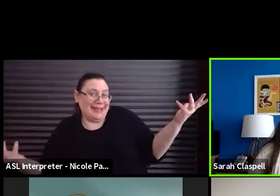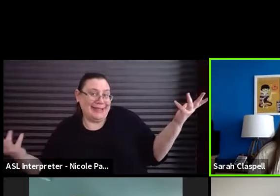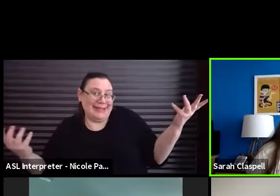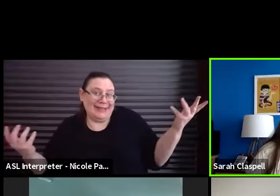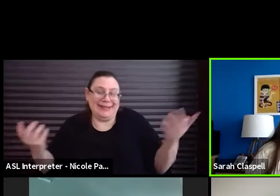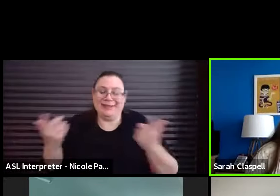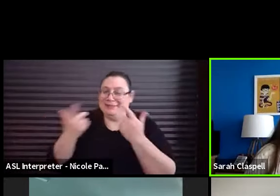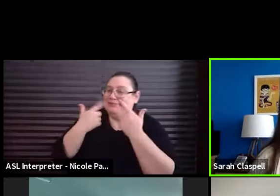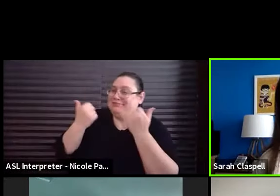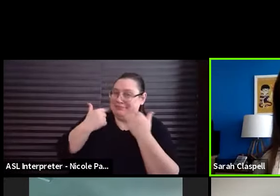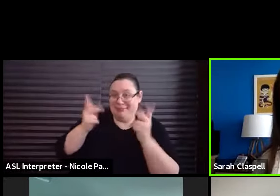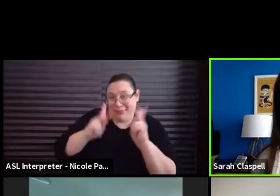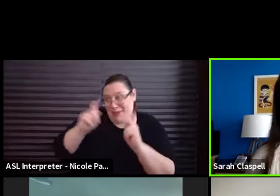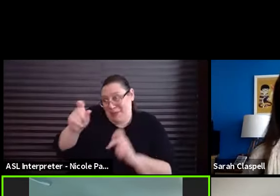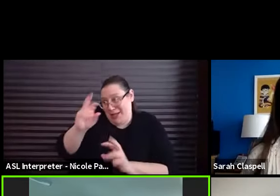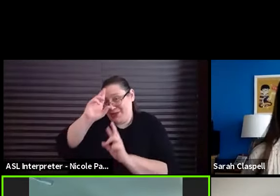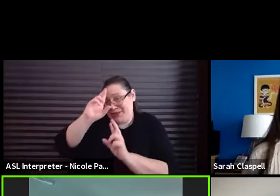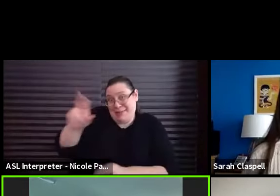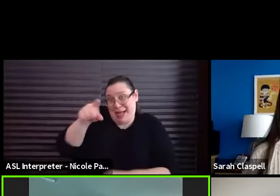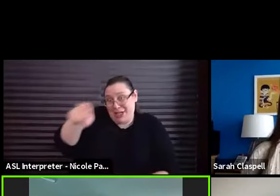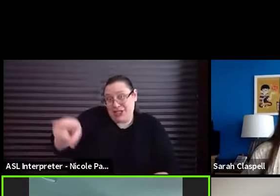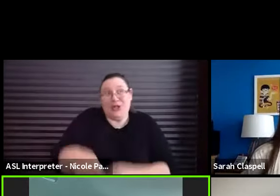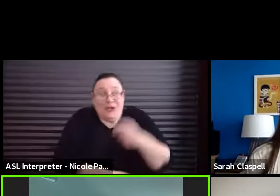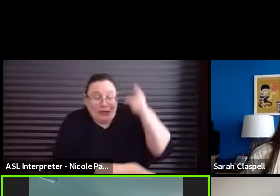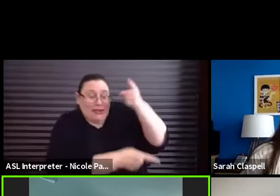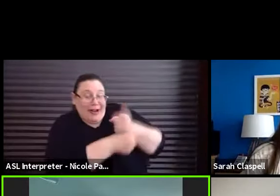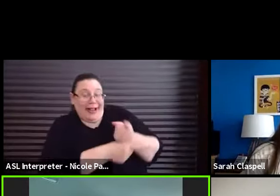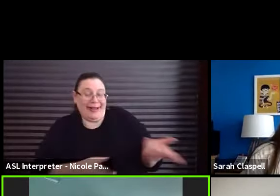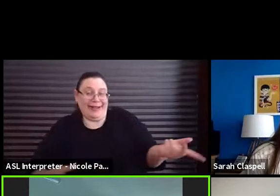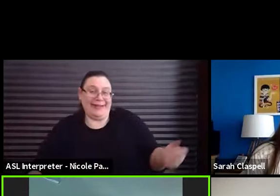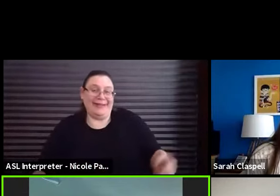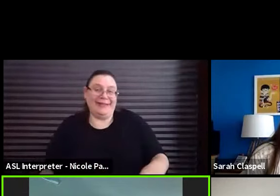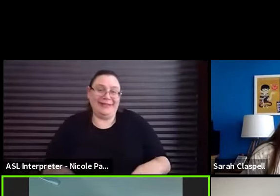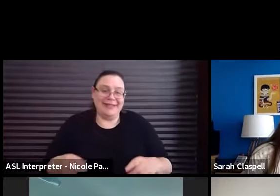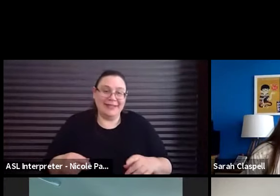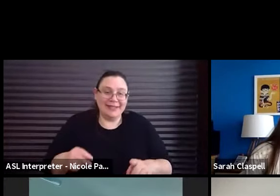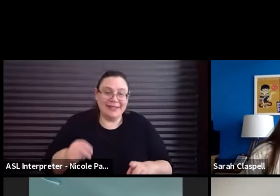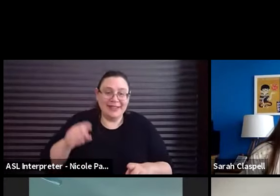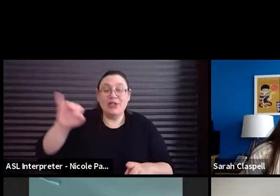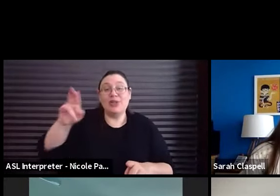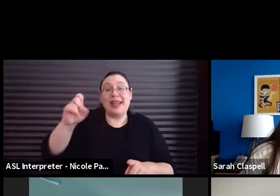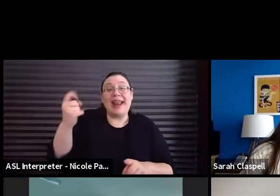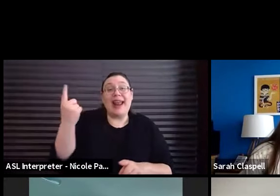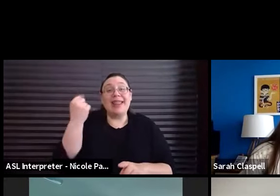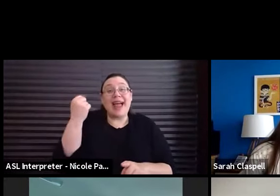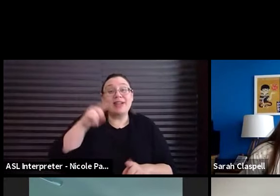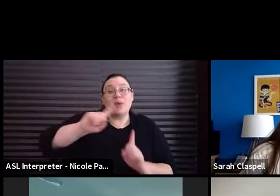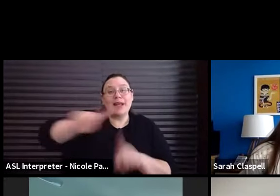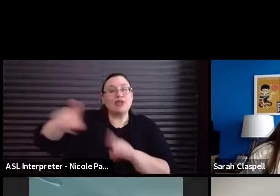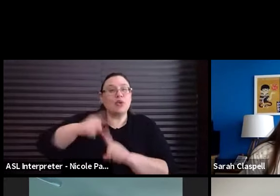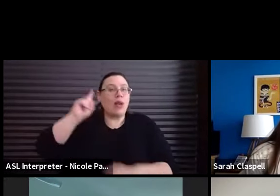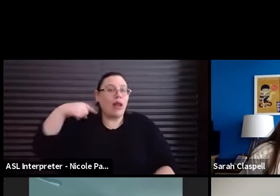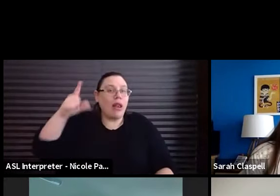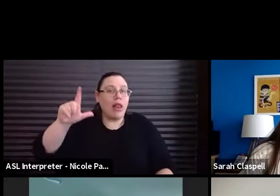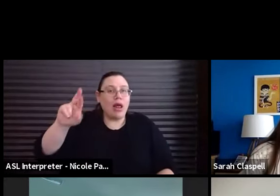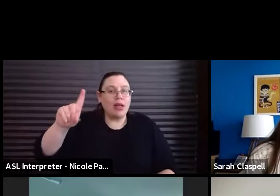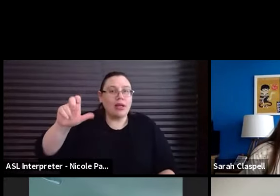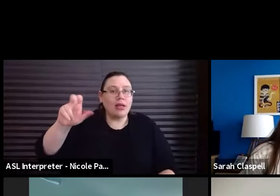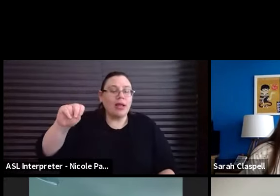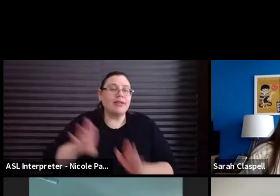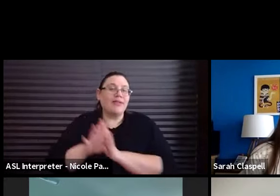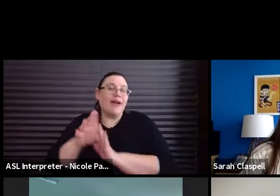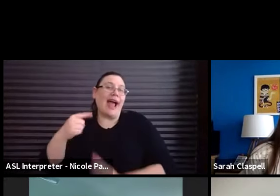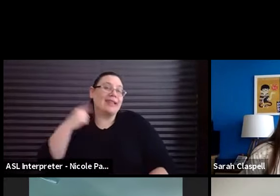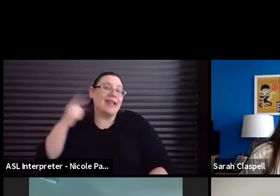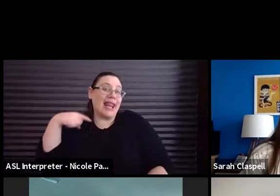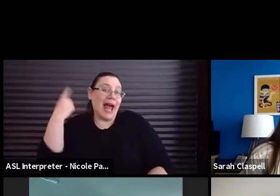Gotta get people to respect you. Right. Exactly. What last year, last year, Brent was in London and he picked up a London accent and said he